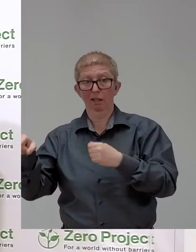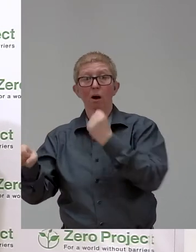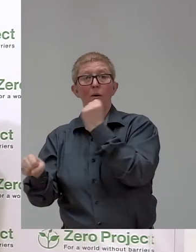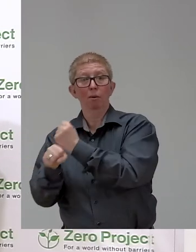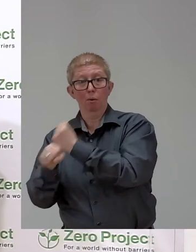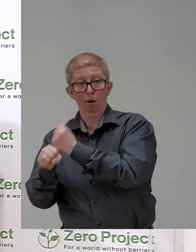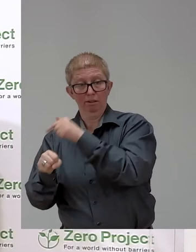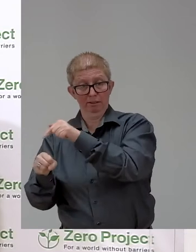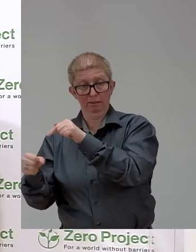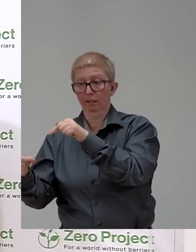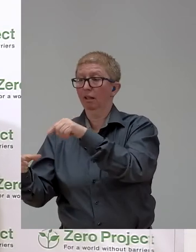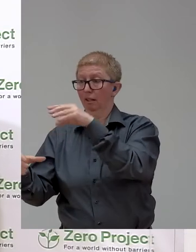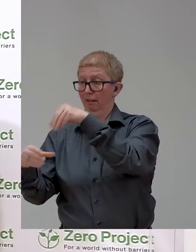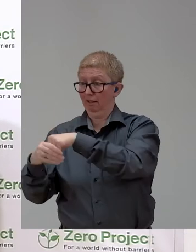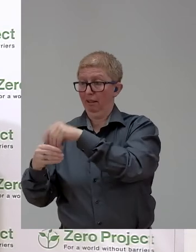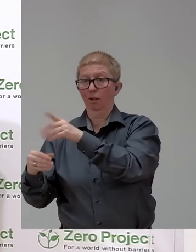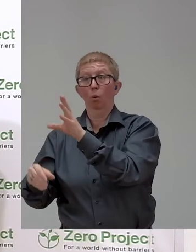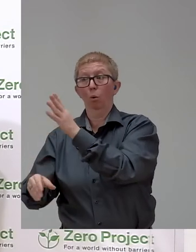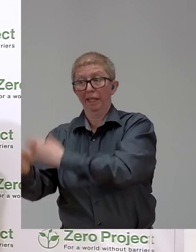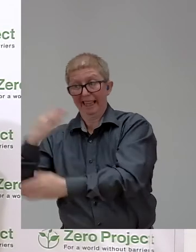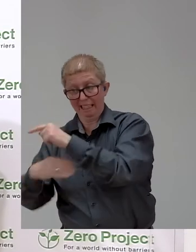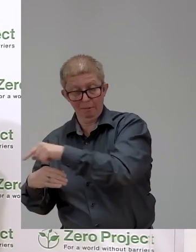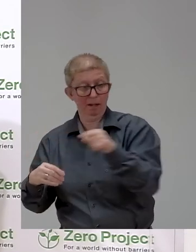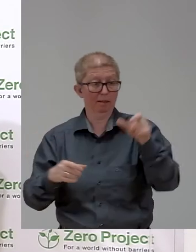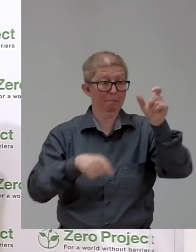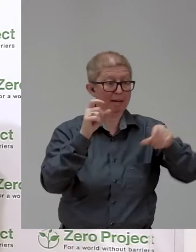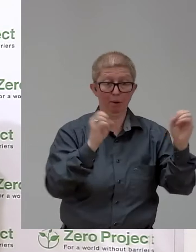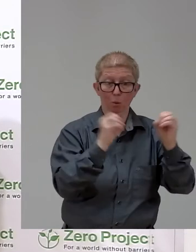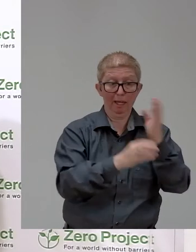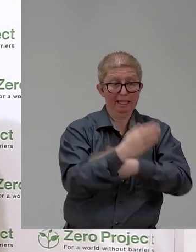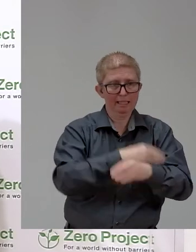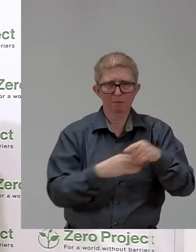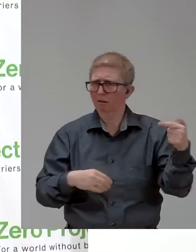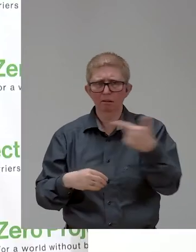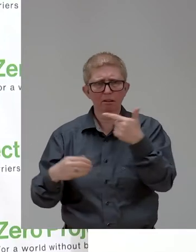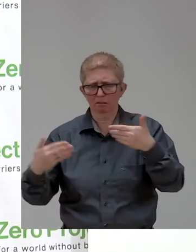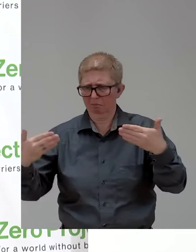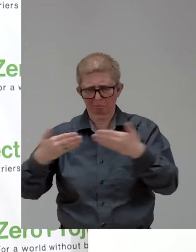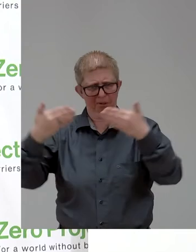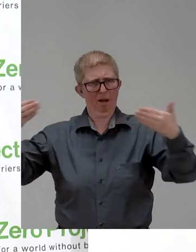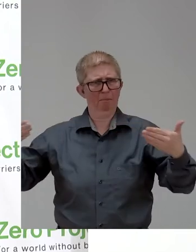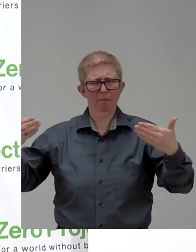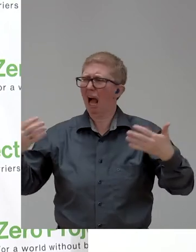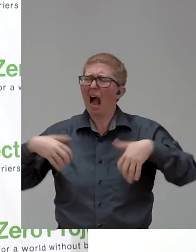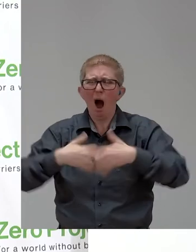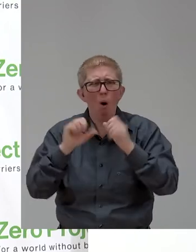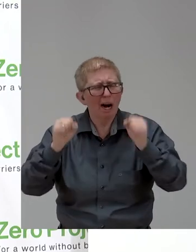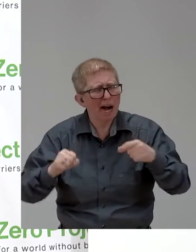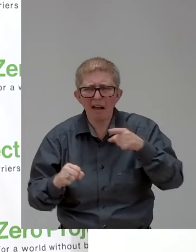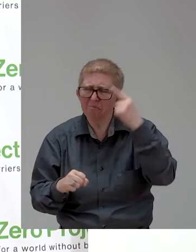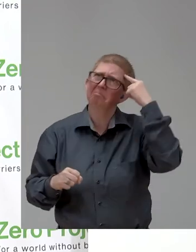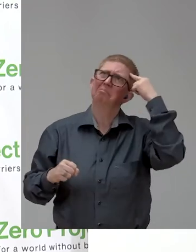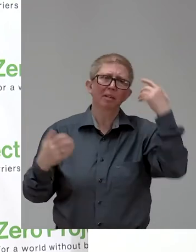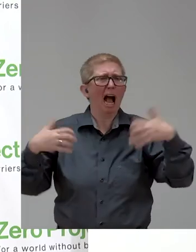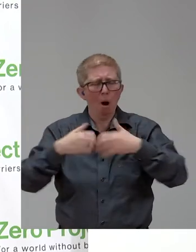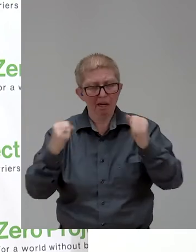What's your way, from your experience, the way forward to close this gap? I think the most important thing for